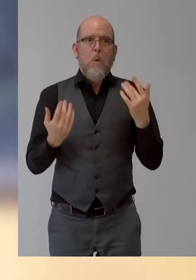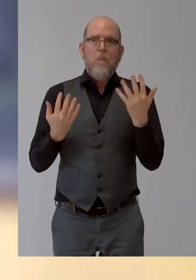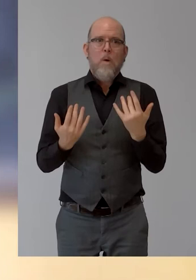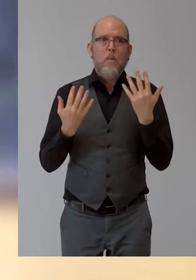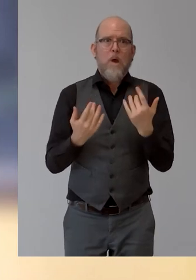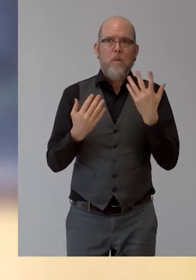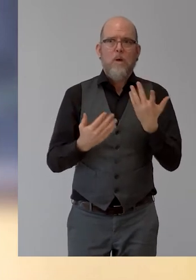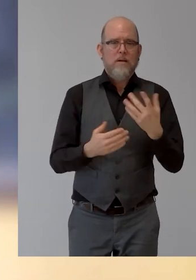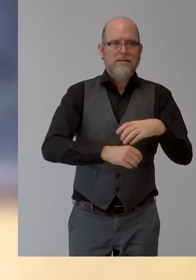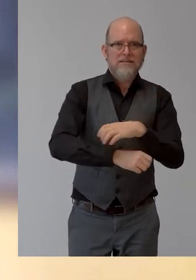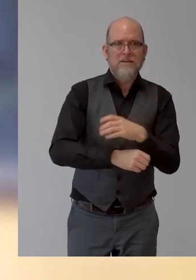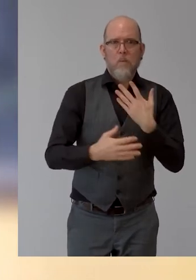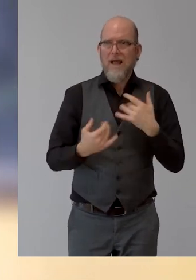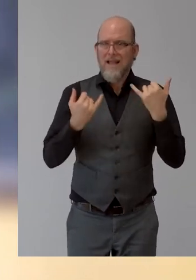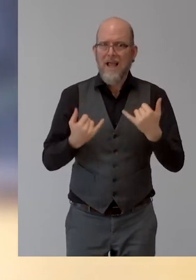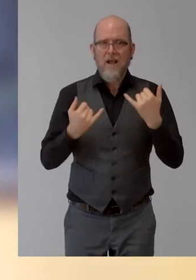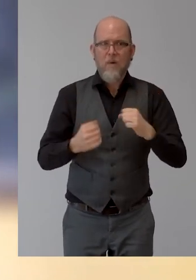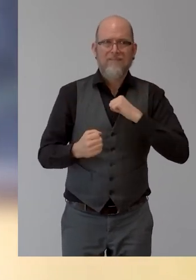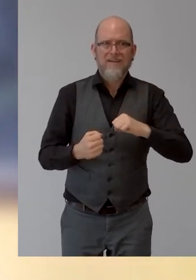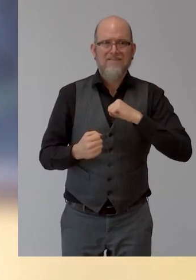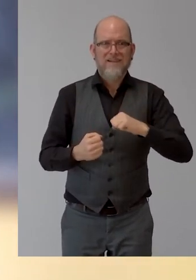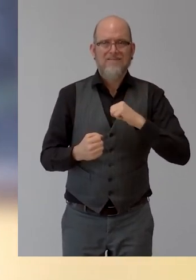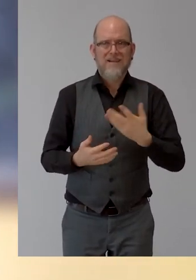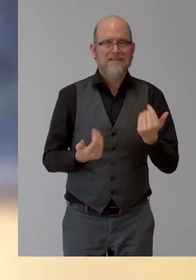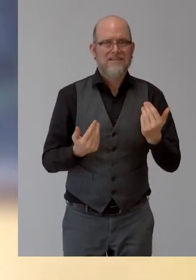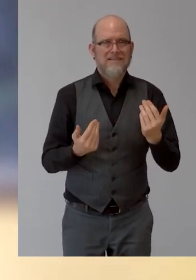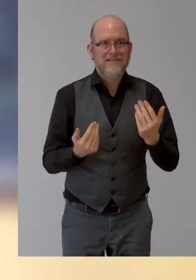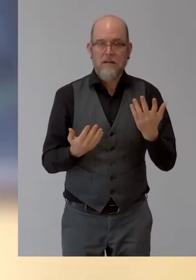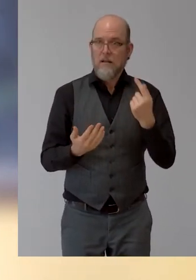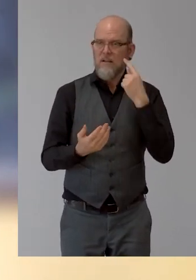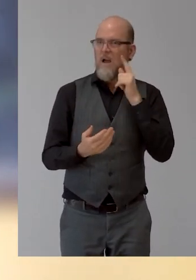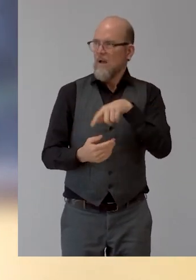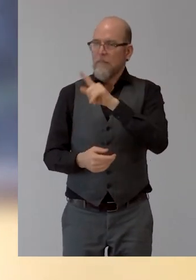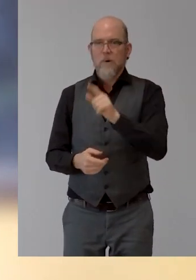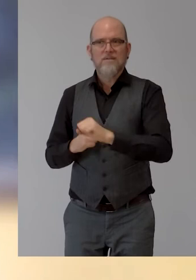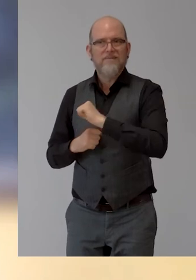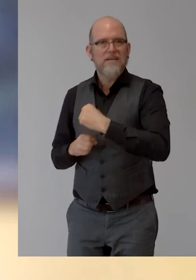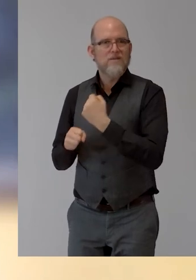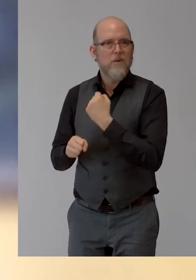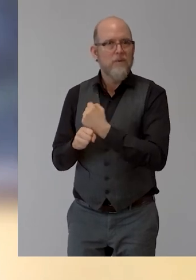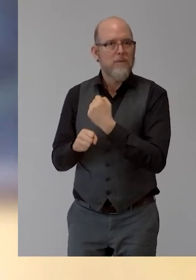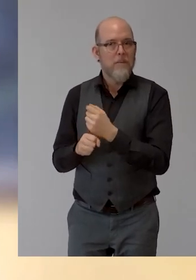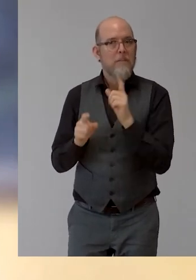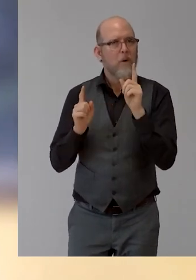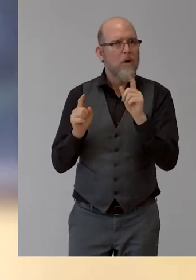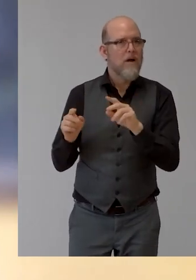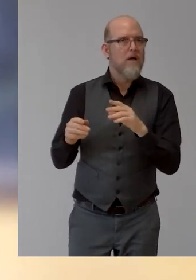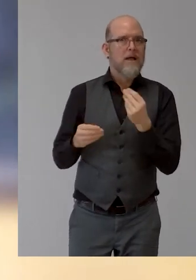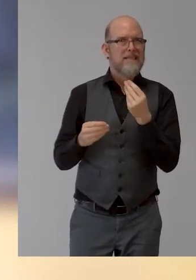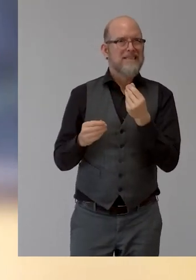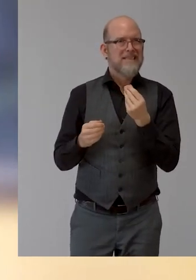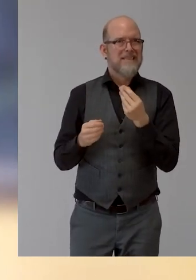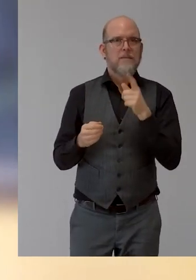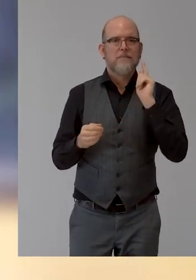turnover rate is of paramount importance. So on those two counts, when we are talking about cost, we are talking about speed, we are talking